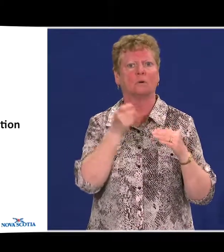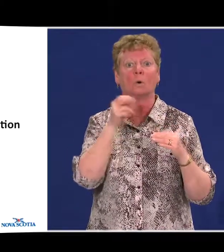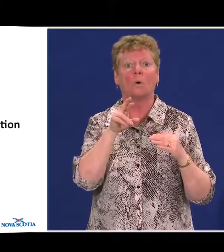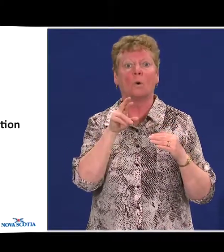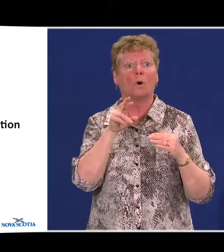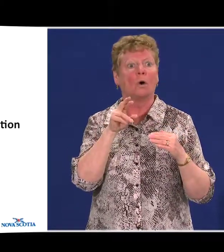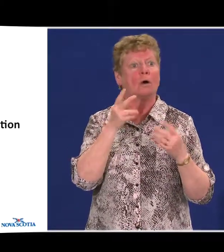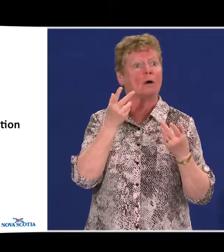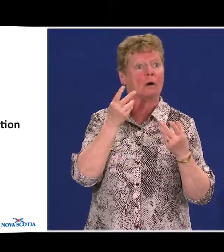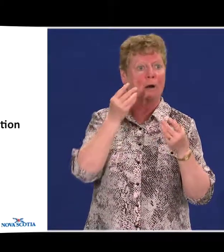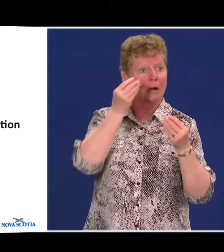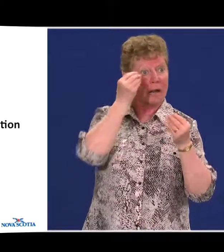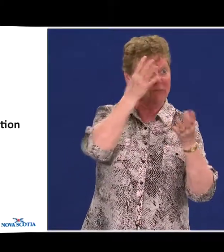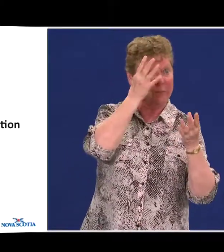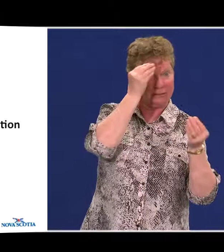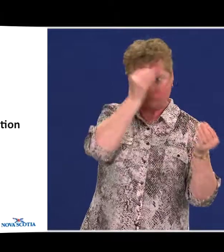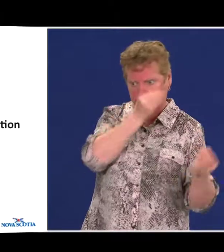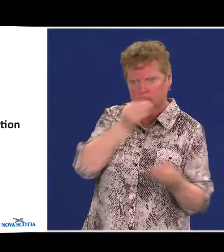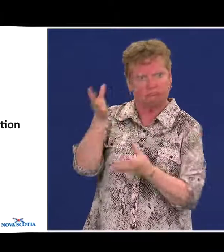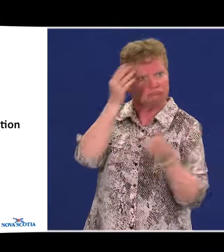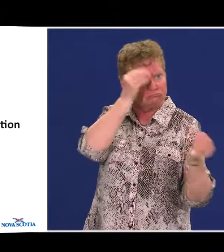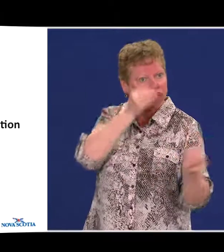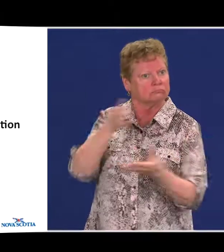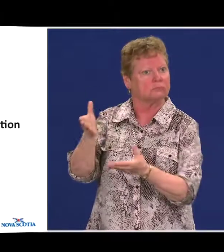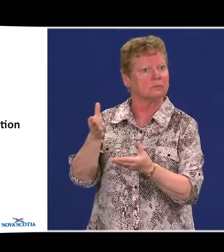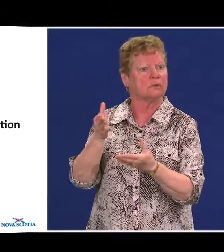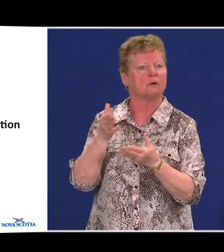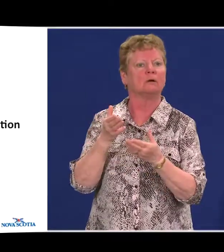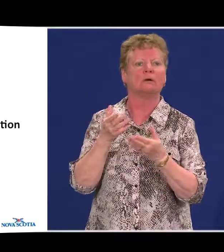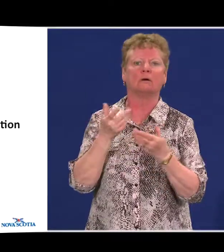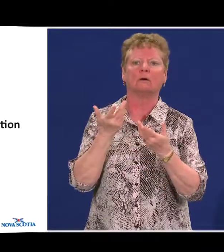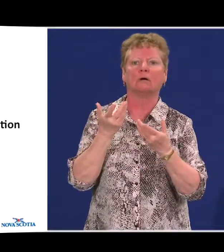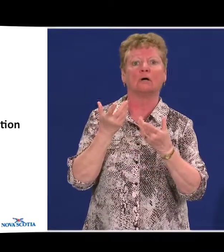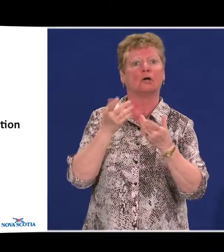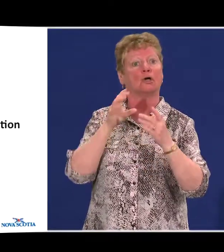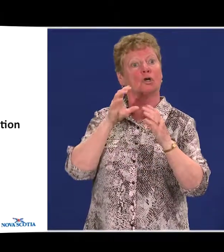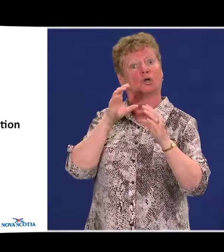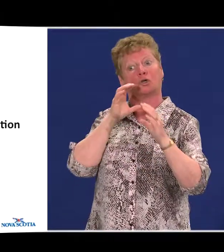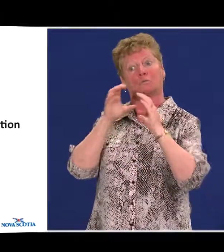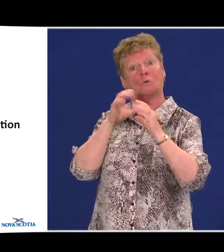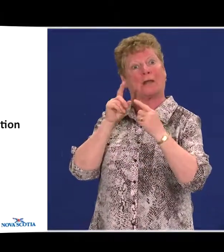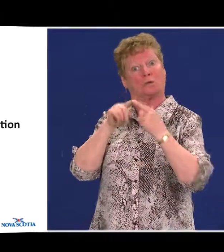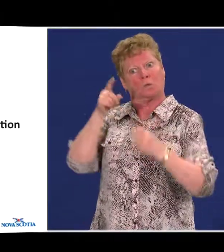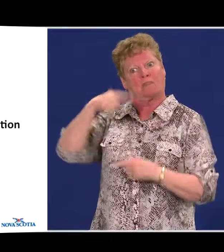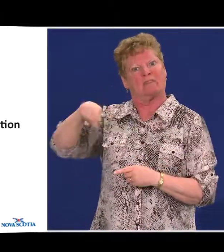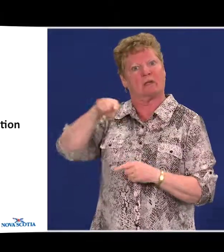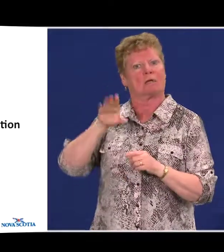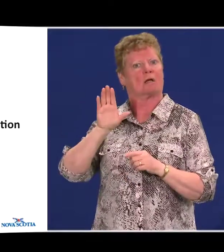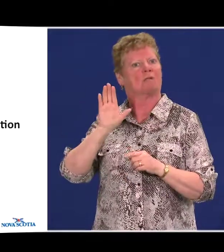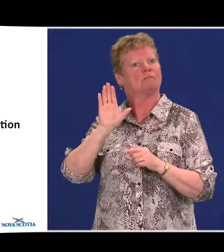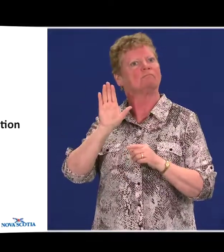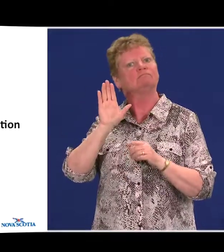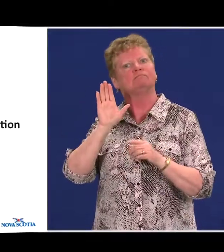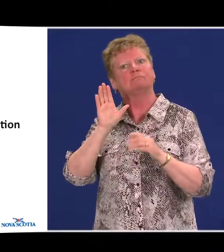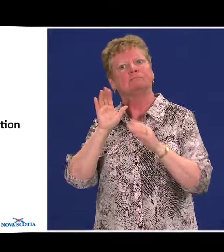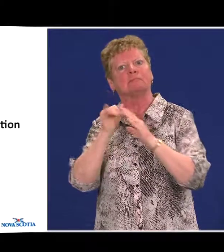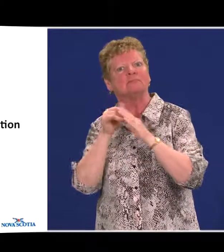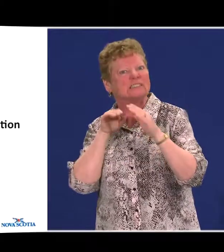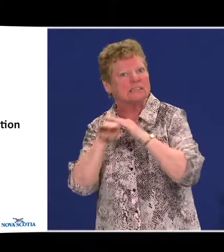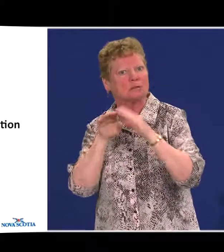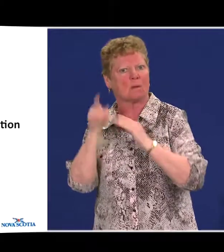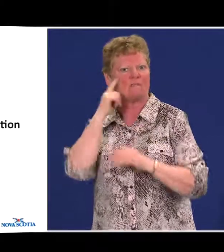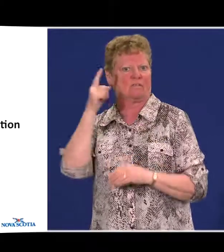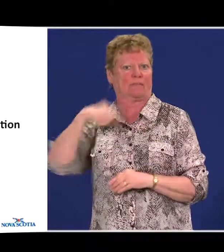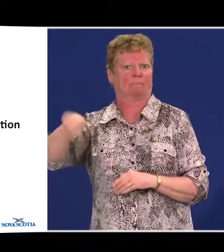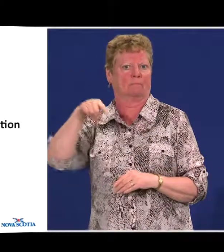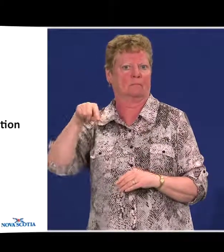information communicated to them in a way that is fully accessible. And they should be able